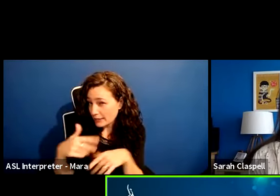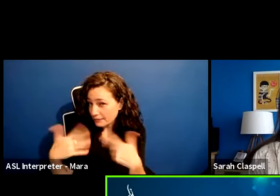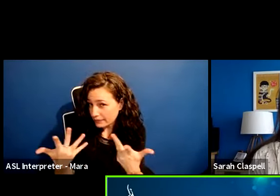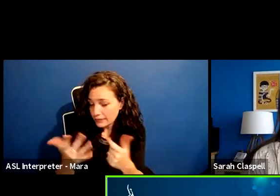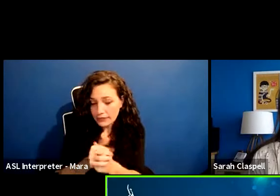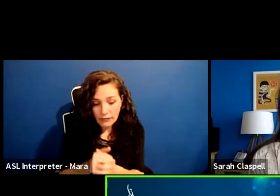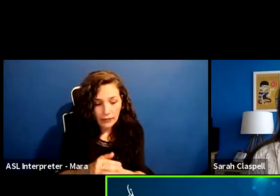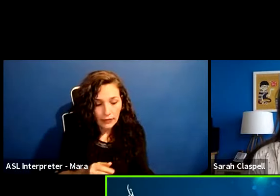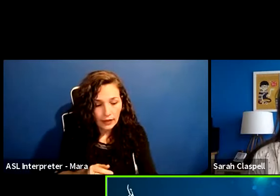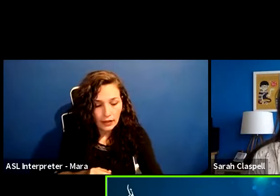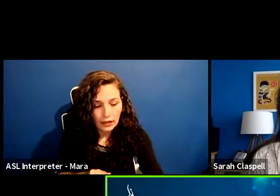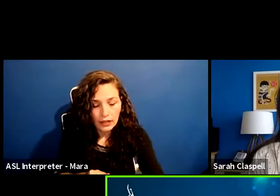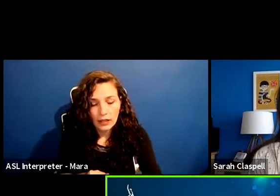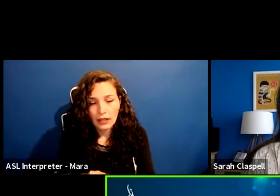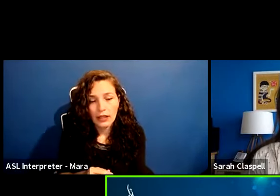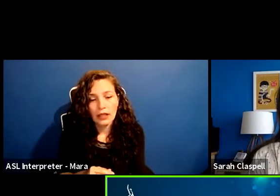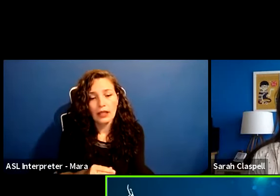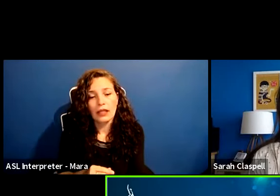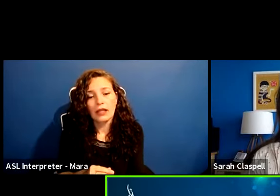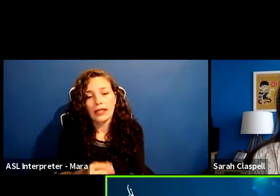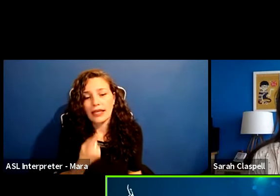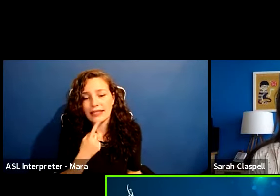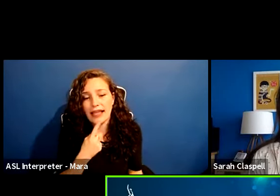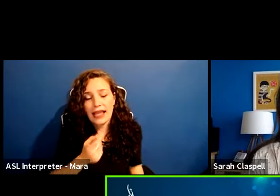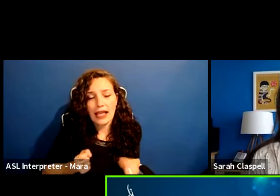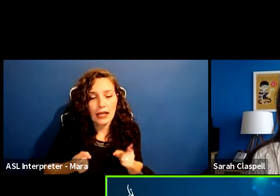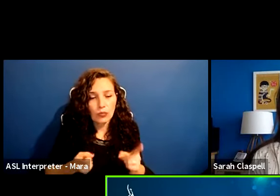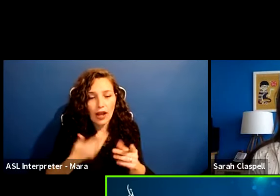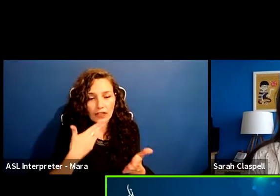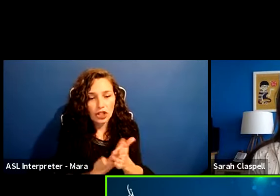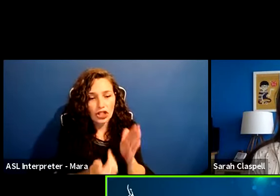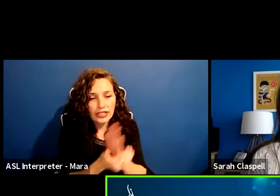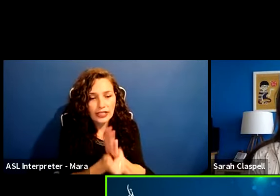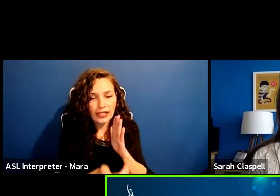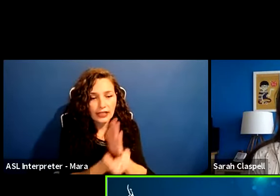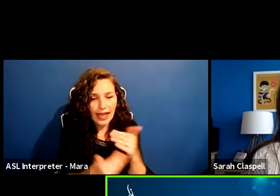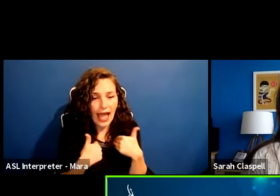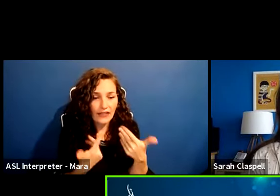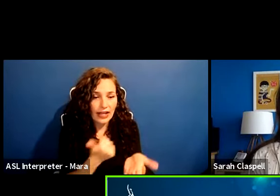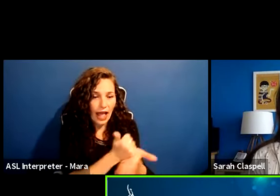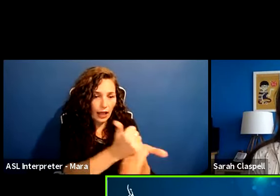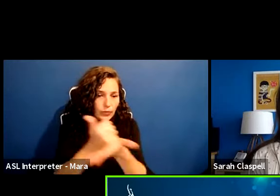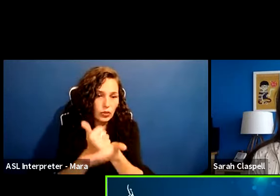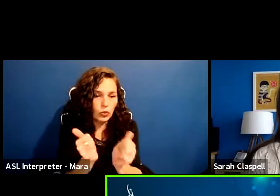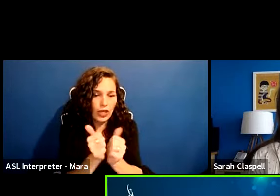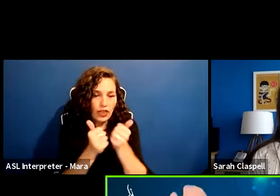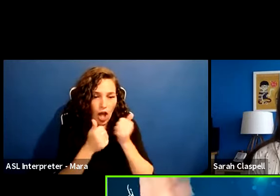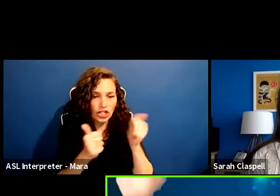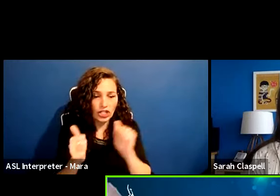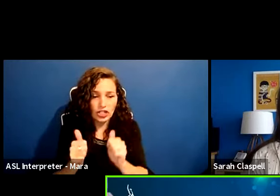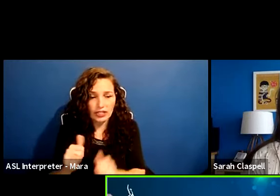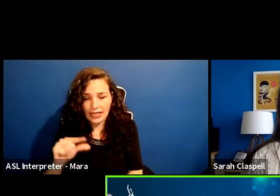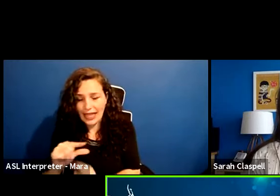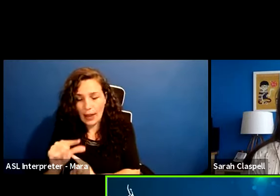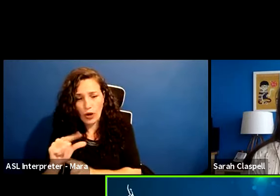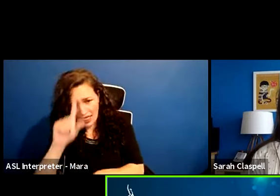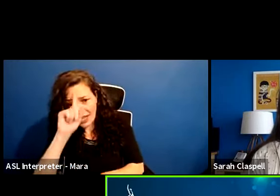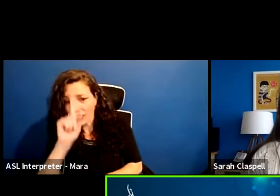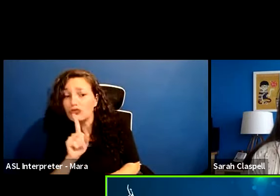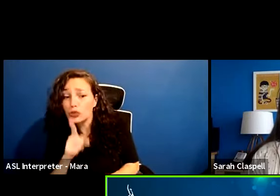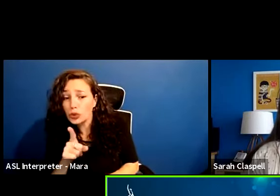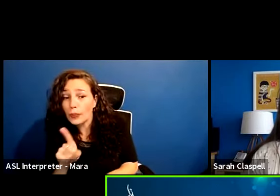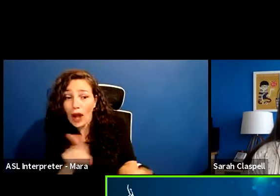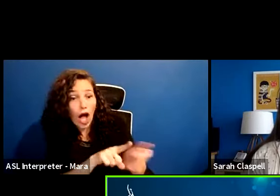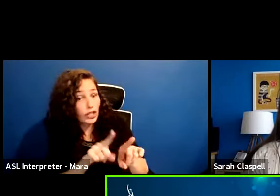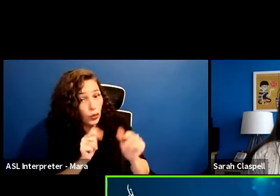improv is a good skill to have and helps with auditions. I know this is true. I think it also helps with performance beyond just the